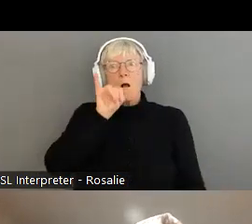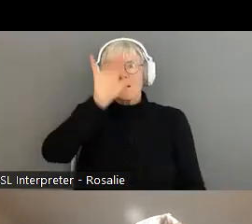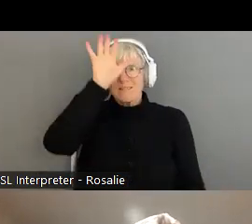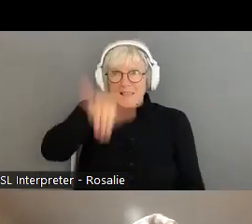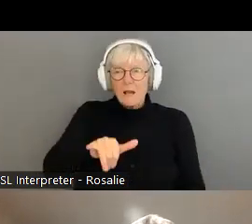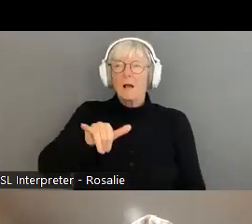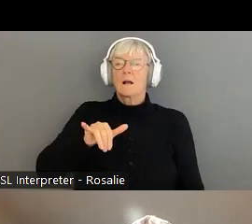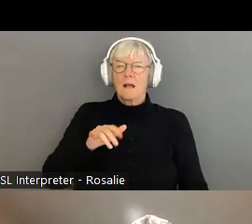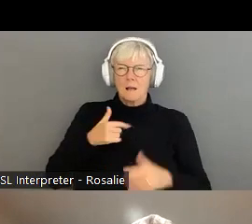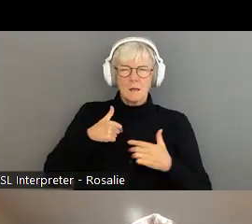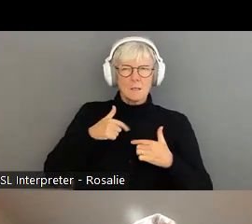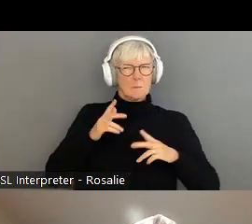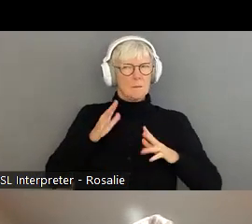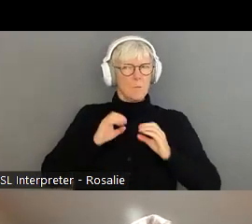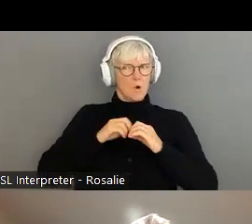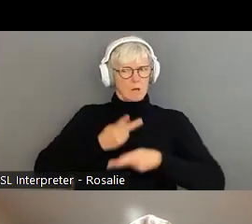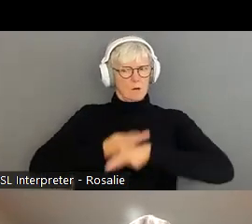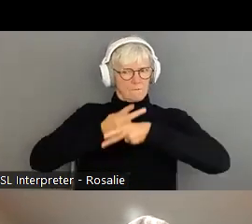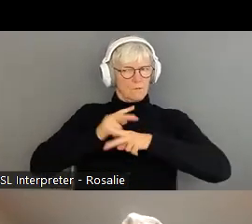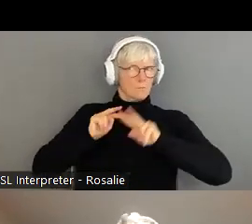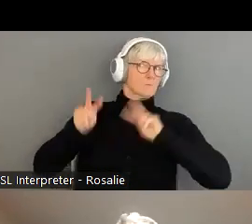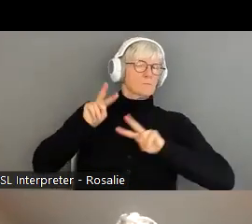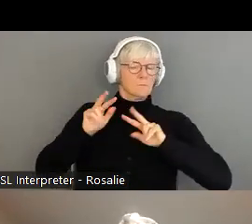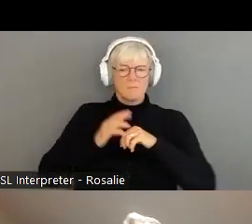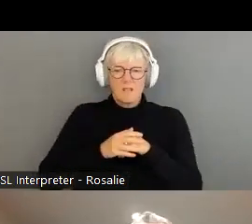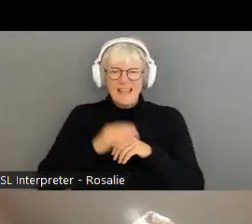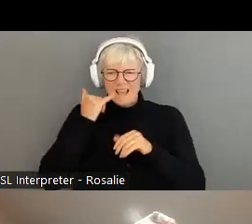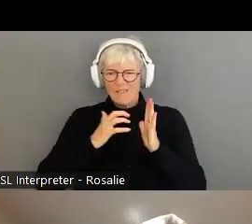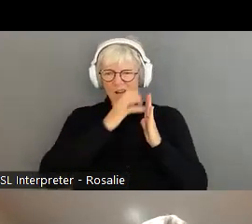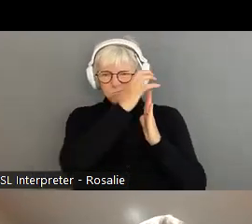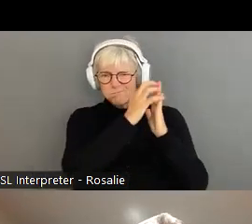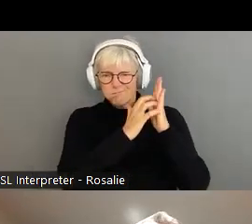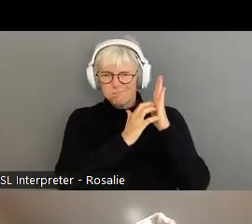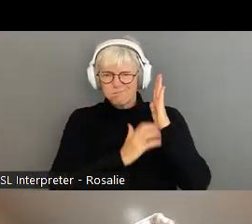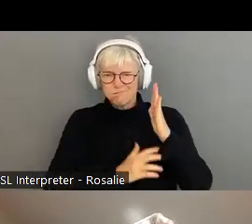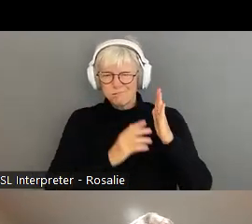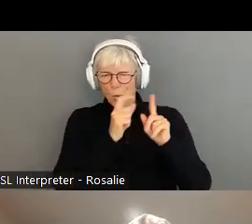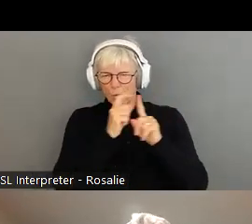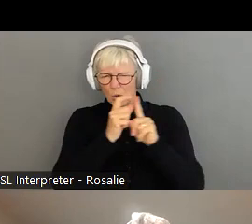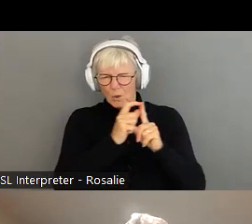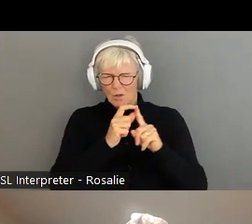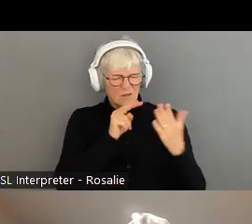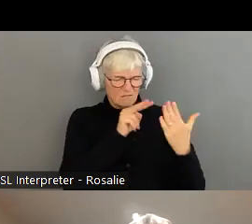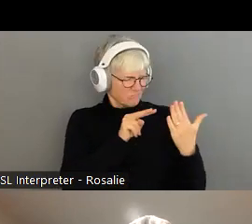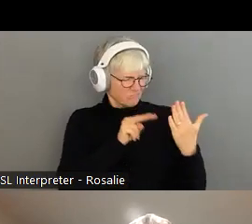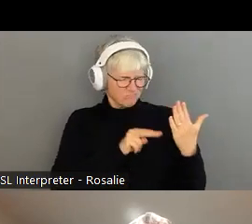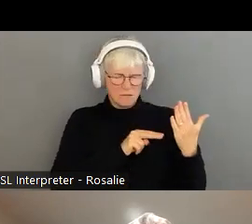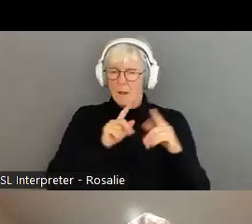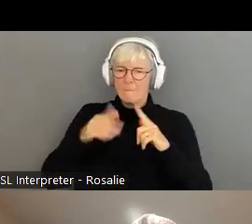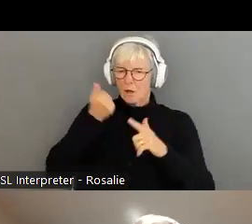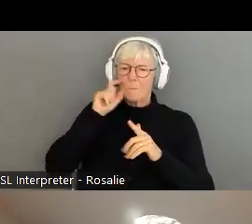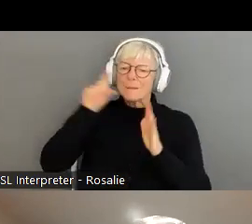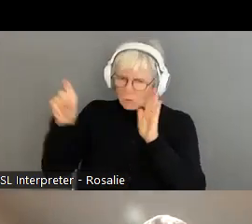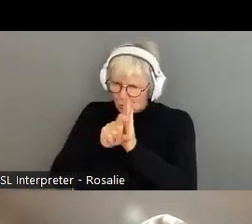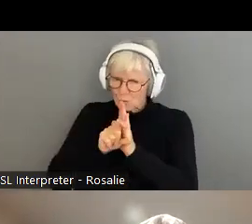and what to watch for instead of, you know, seeing a bunch of text. It's a more effective method for Canadians to be able to see what's circulating.